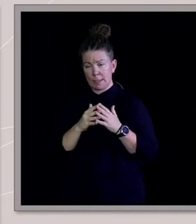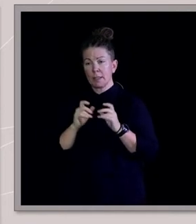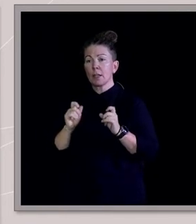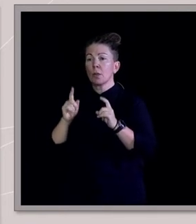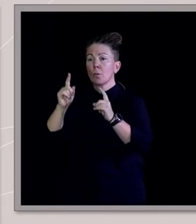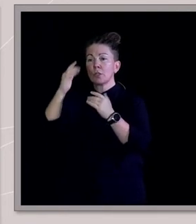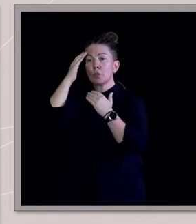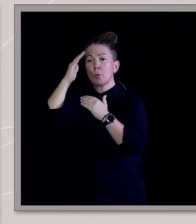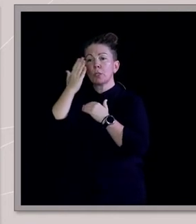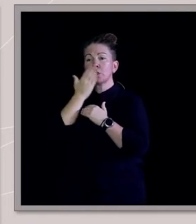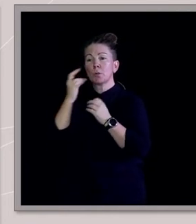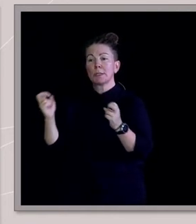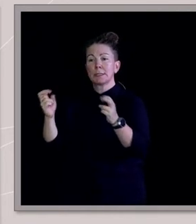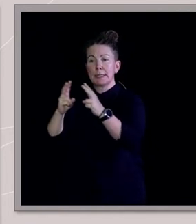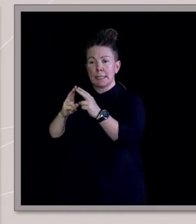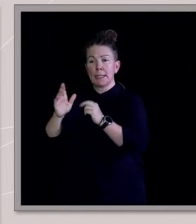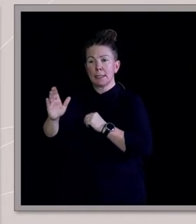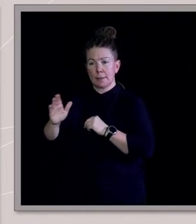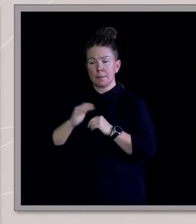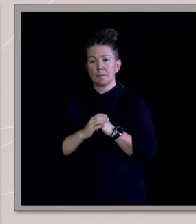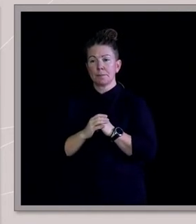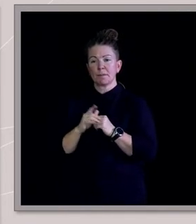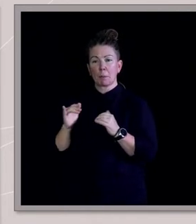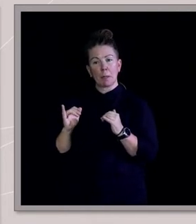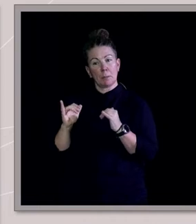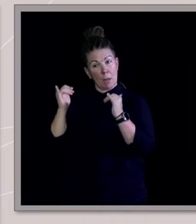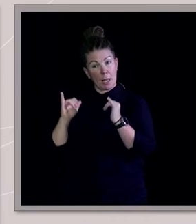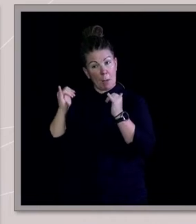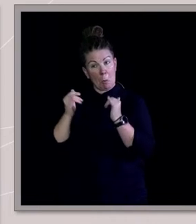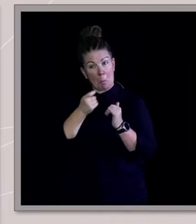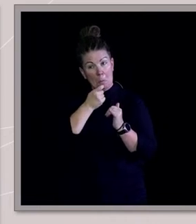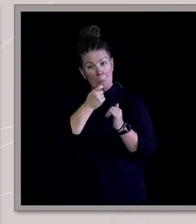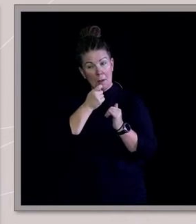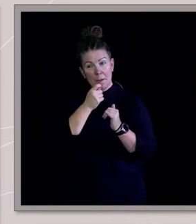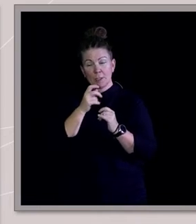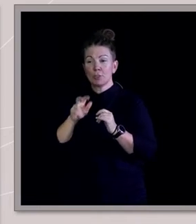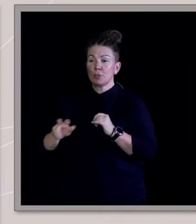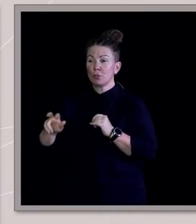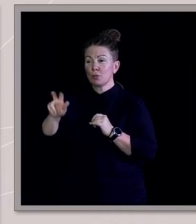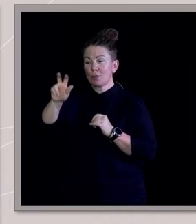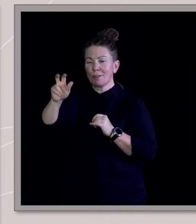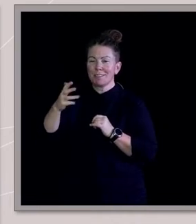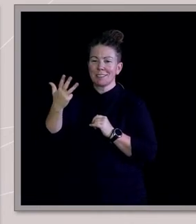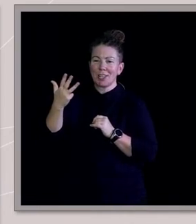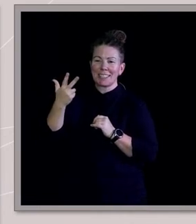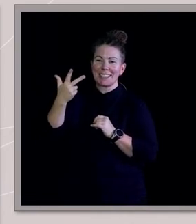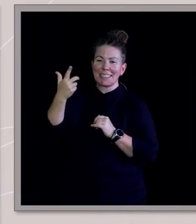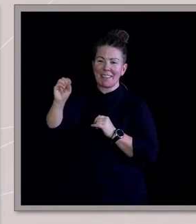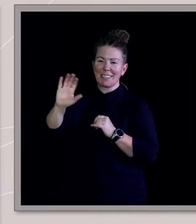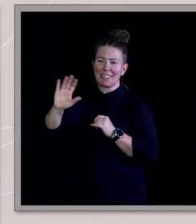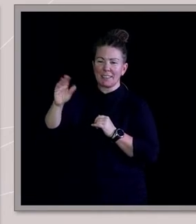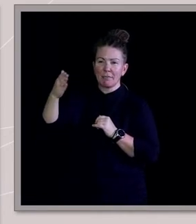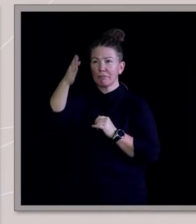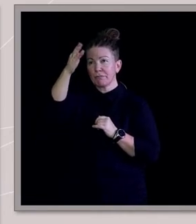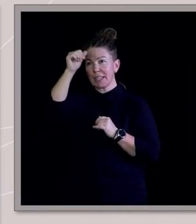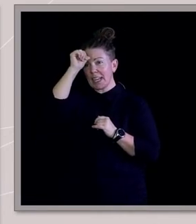boarding school in Sydney, then became a bit of a party animal in Sydney, travelled through, this is in the 70s, through India and the Middle